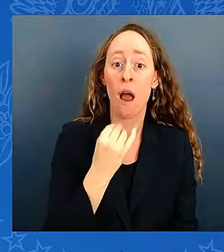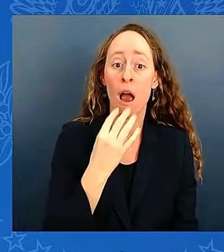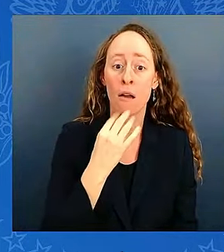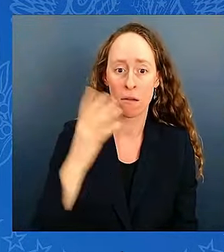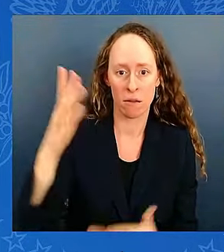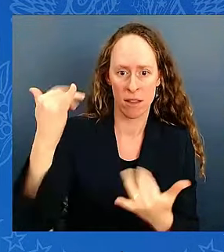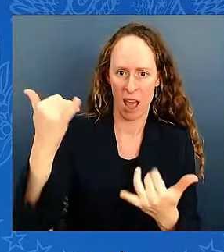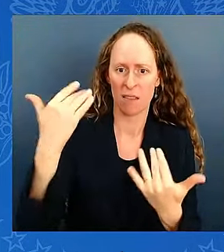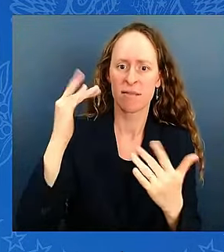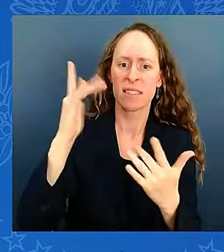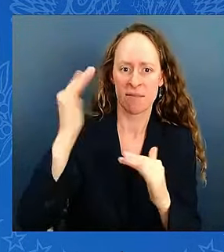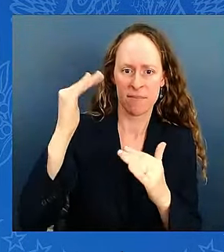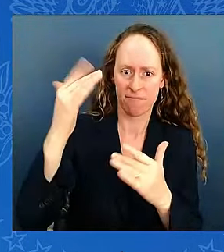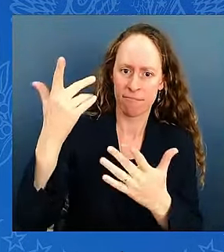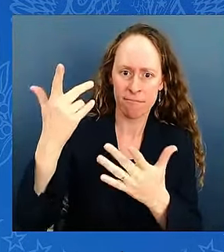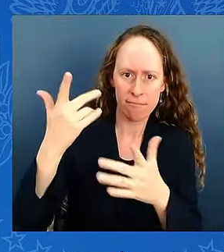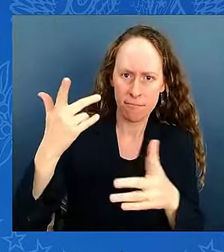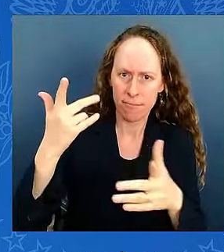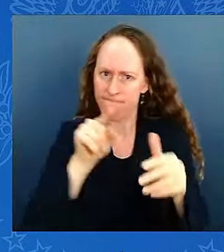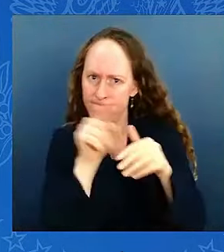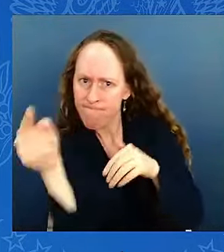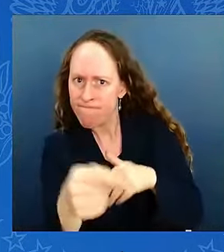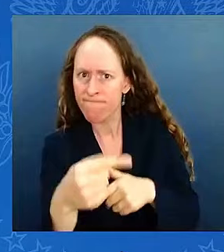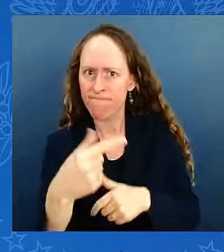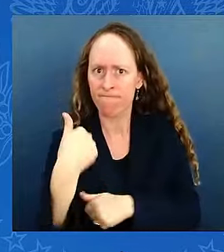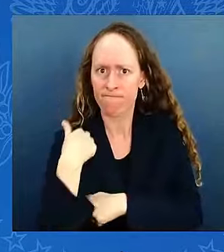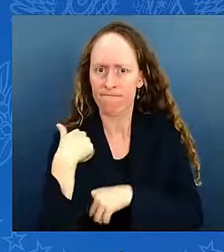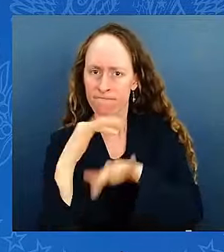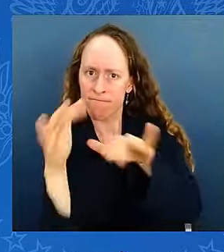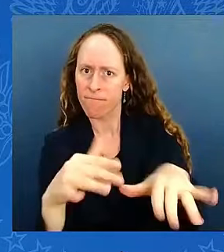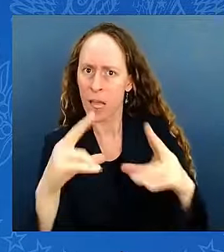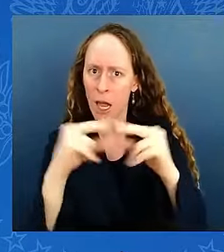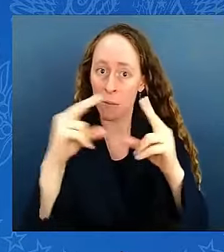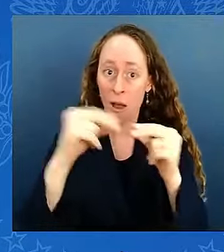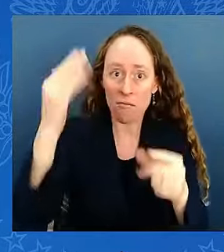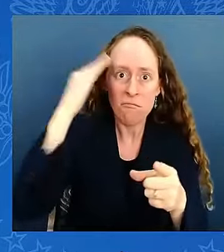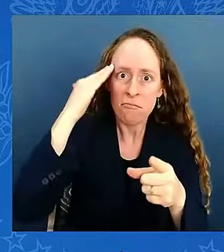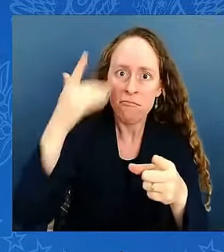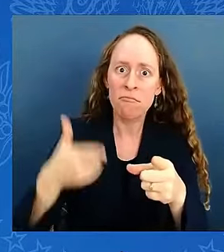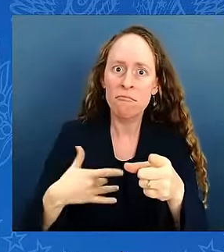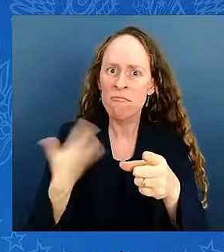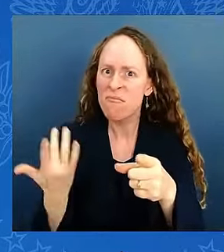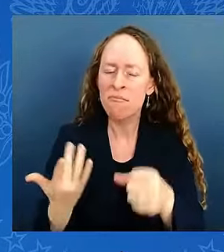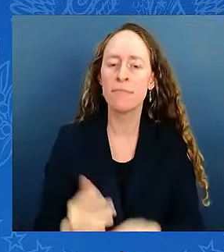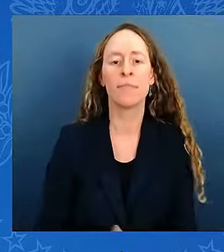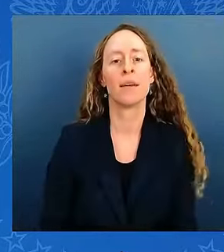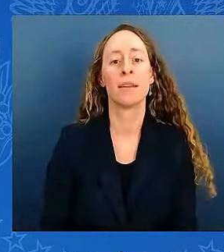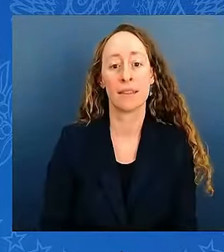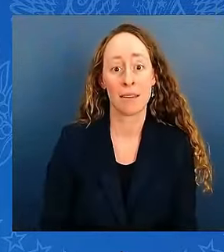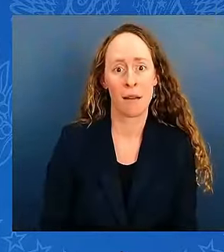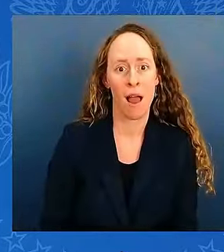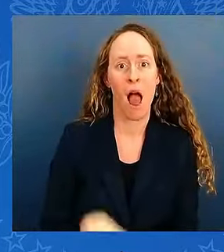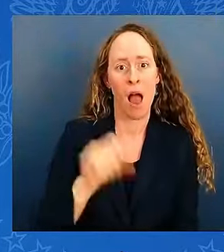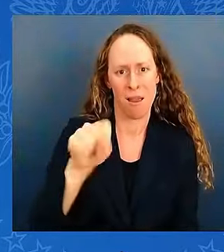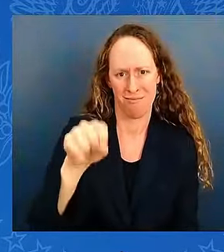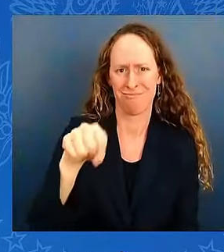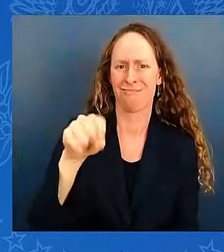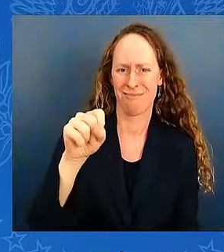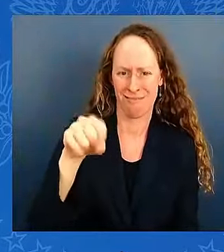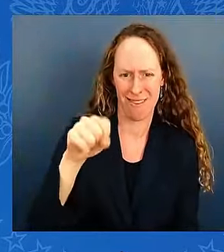i'm more aware than you might know and i'm comfortable with them stopping we should have a peace fire now thank you i'm